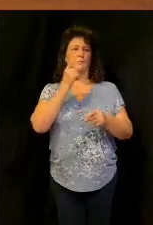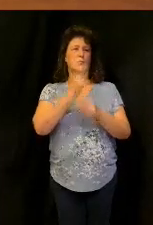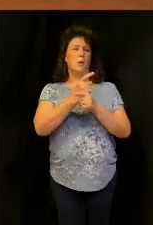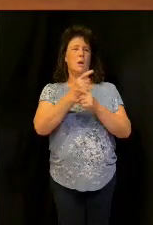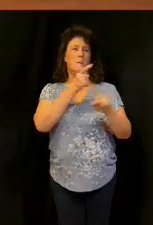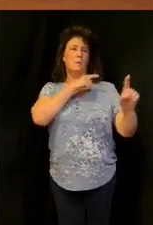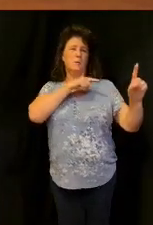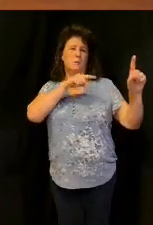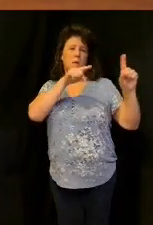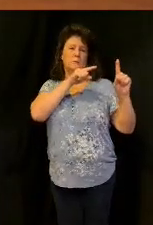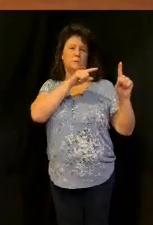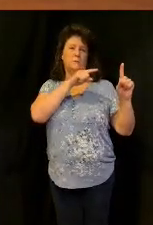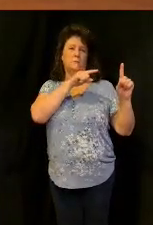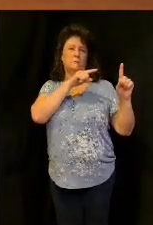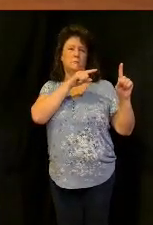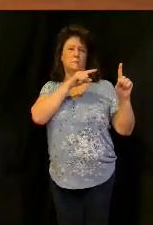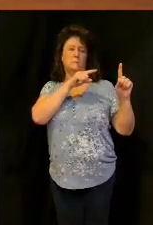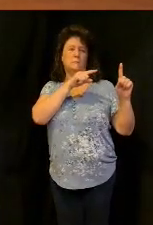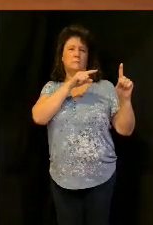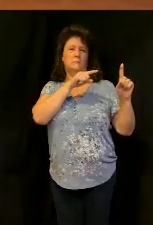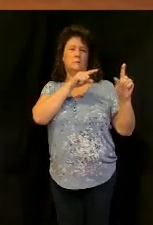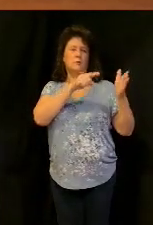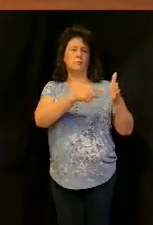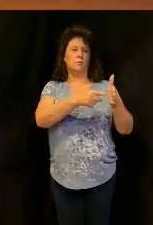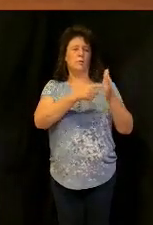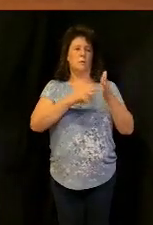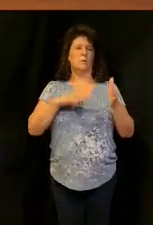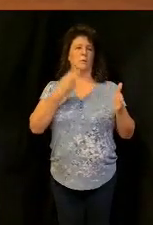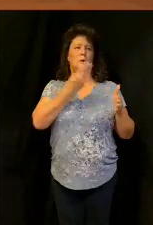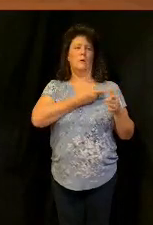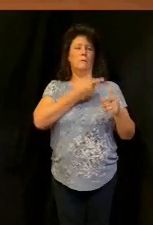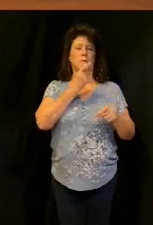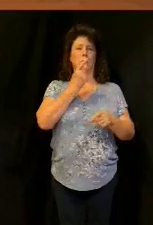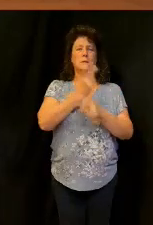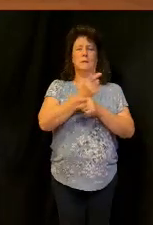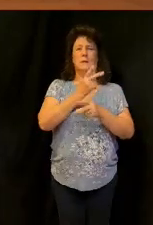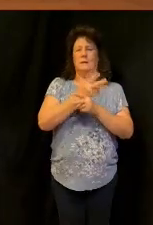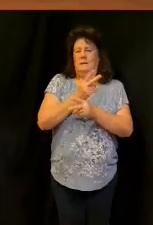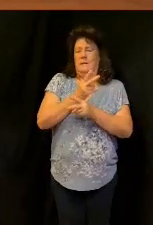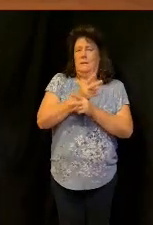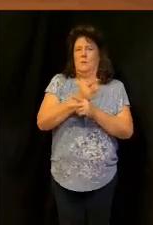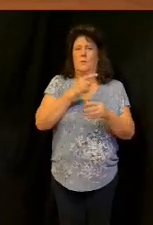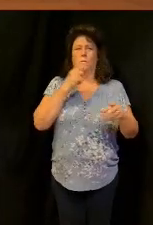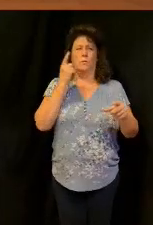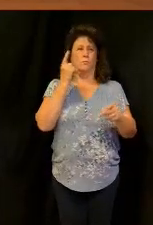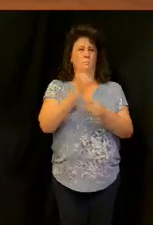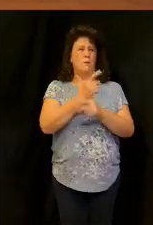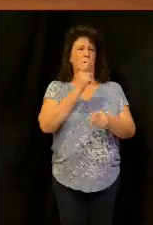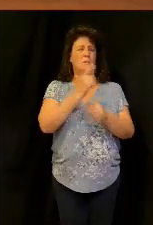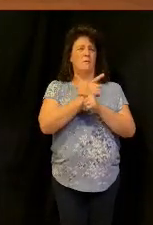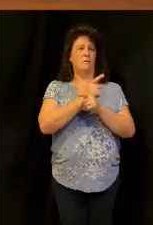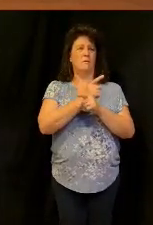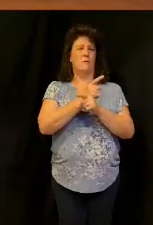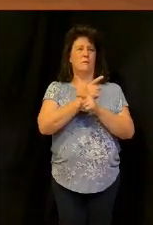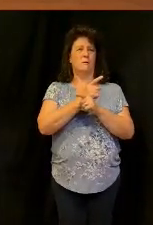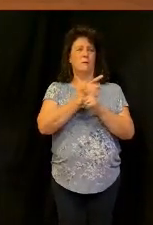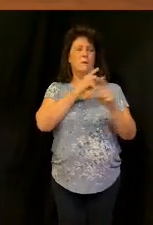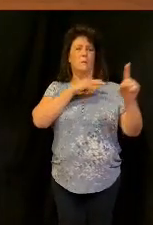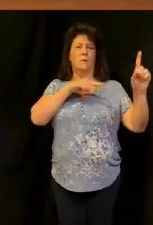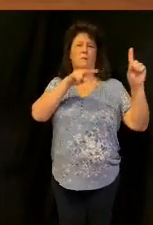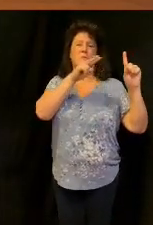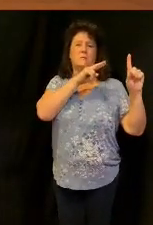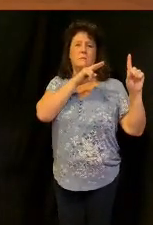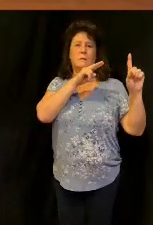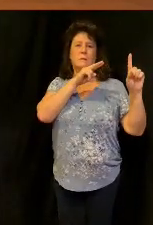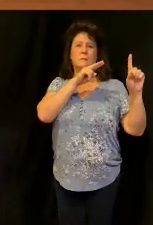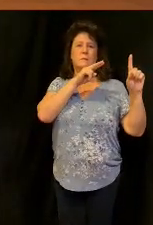keep a right perspective stewardship requires us to keep a right perspective right every good and every perfect gift comes from above we've